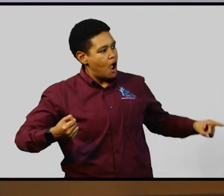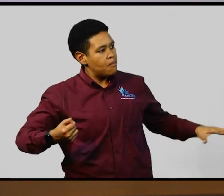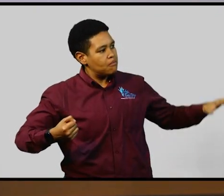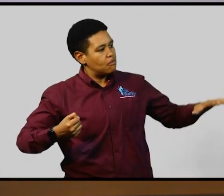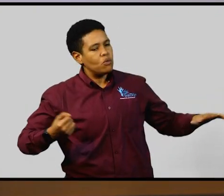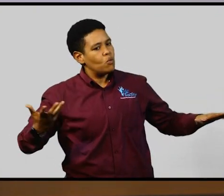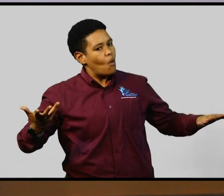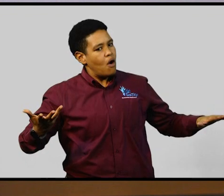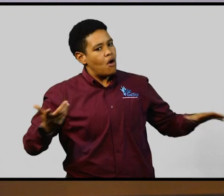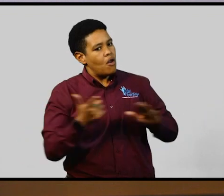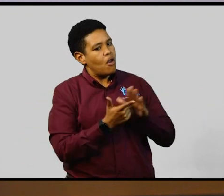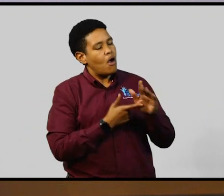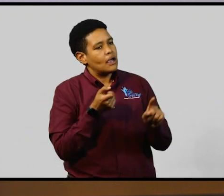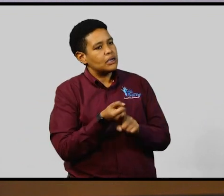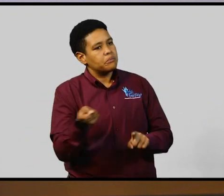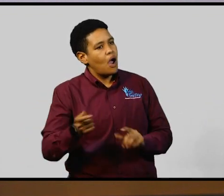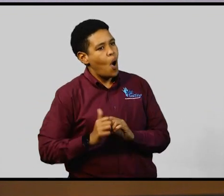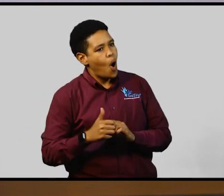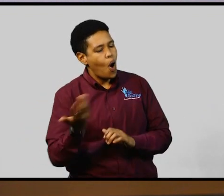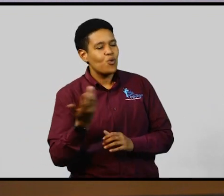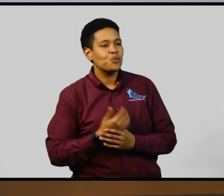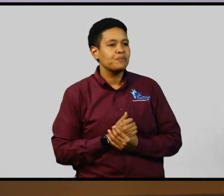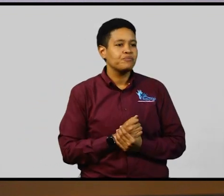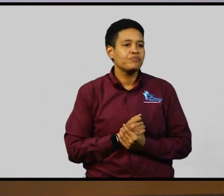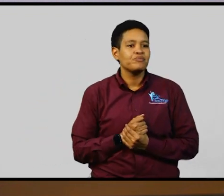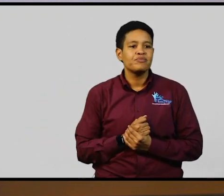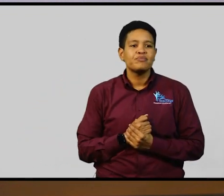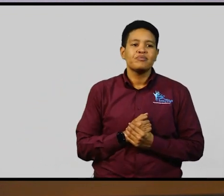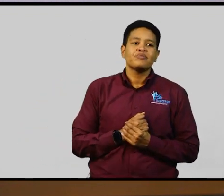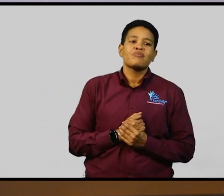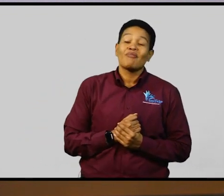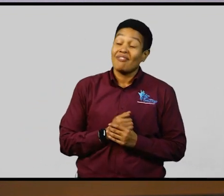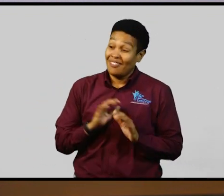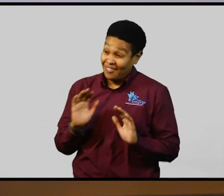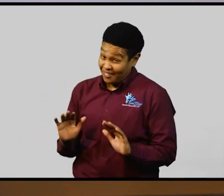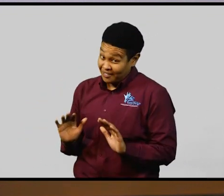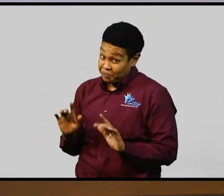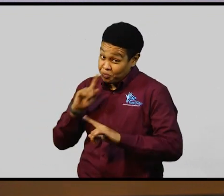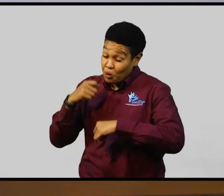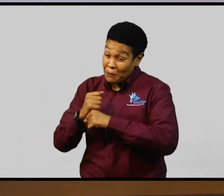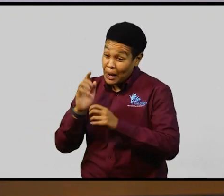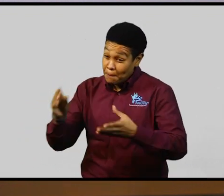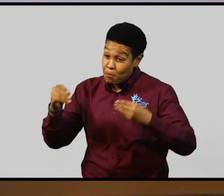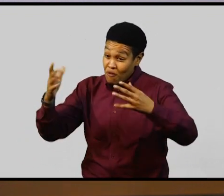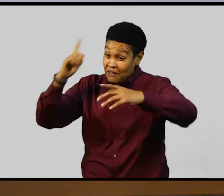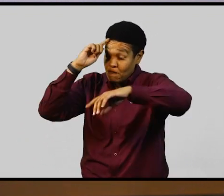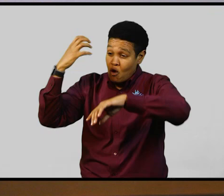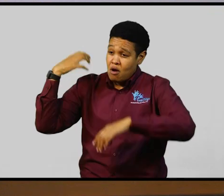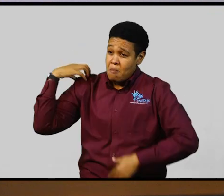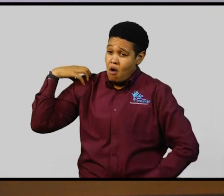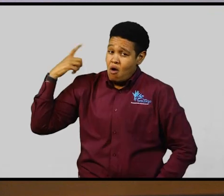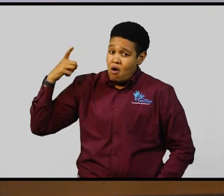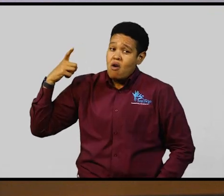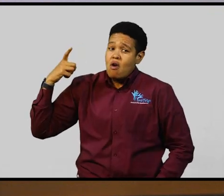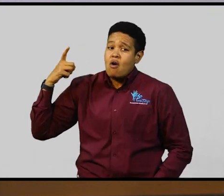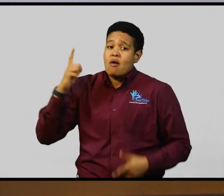know, I mean, it makes provision for the employer and